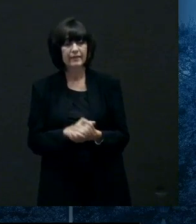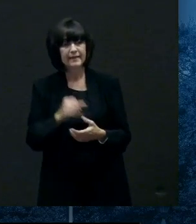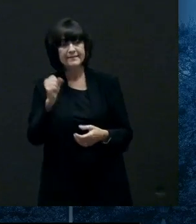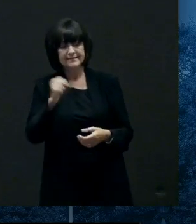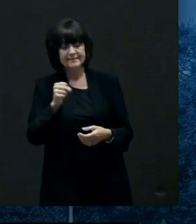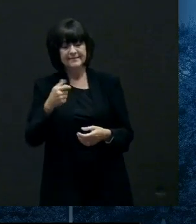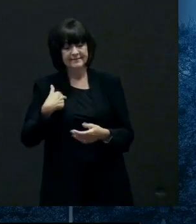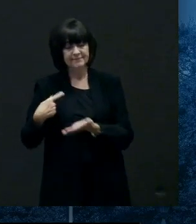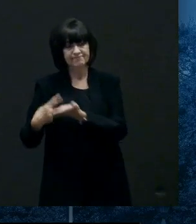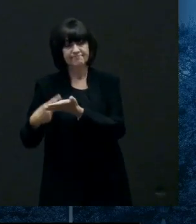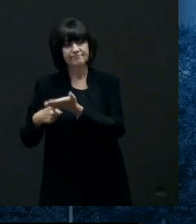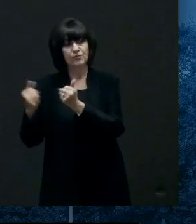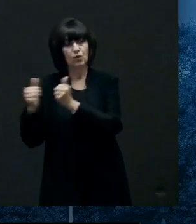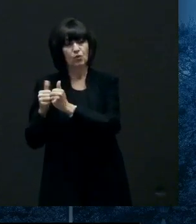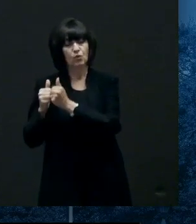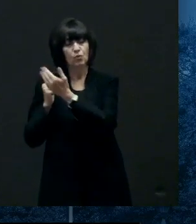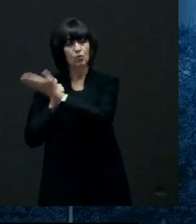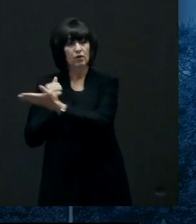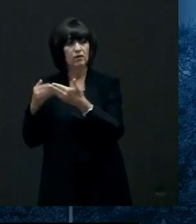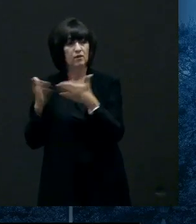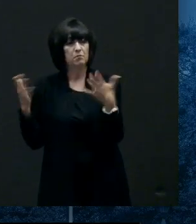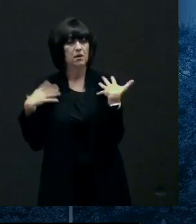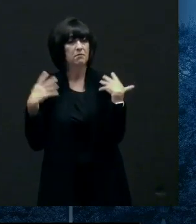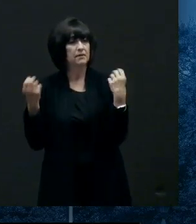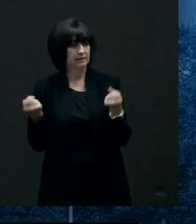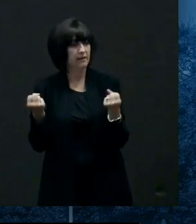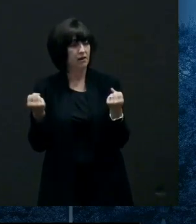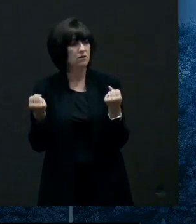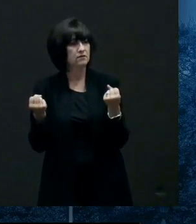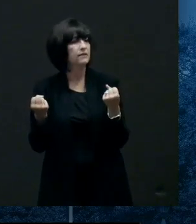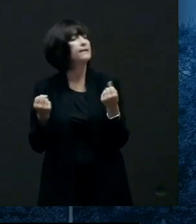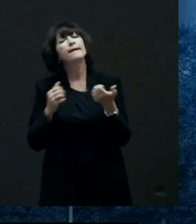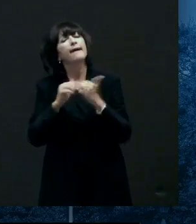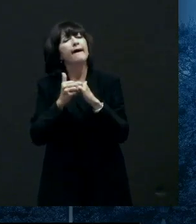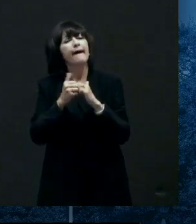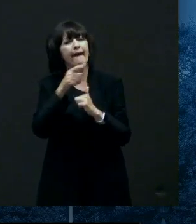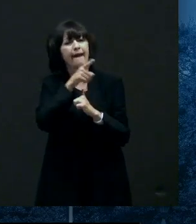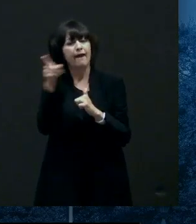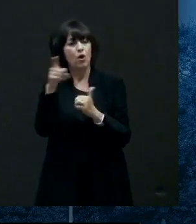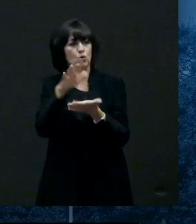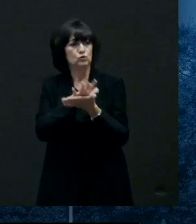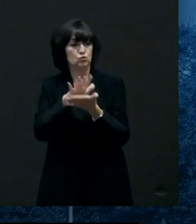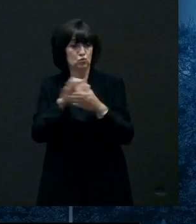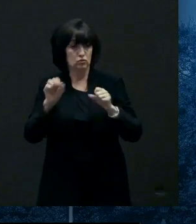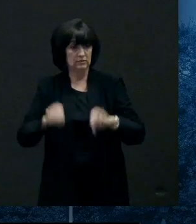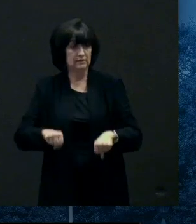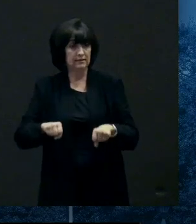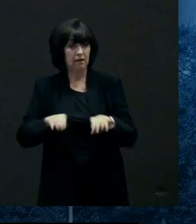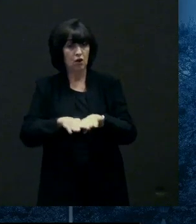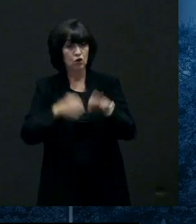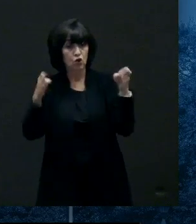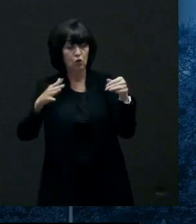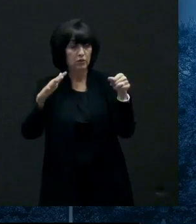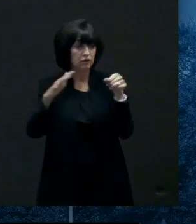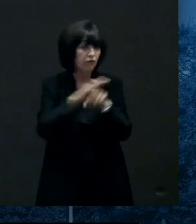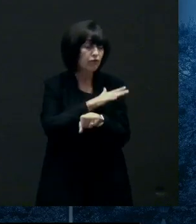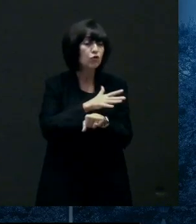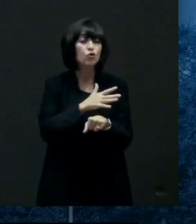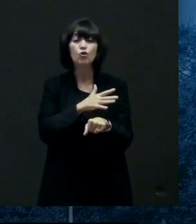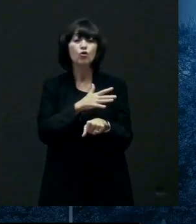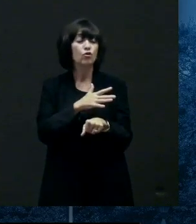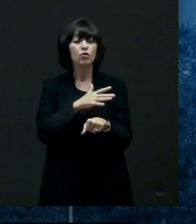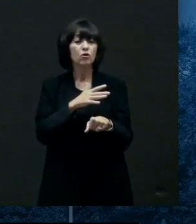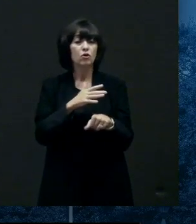about the the conditions under which schools would reopen partially remote and partially in-person